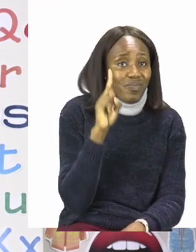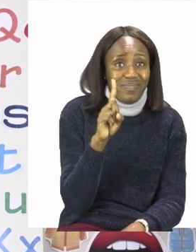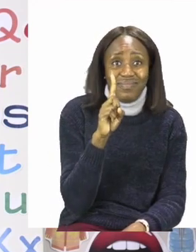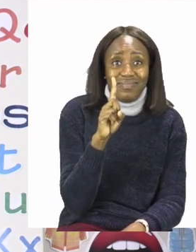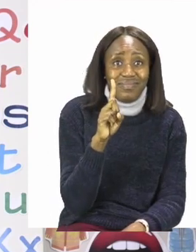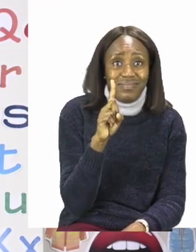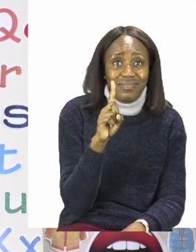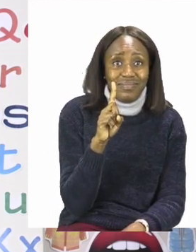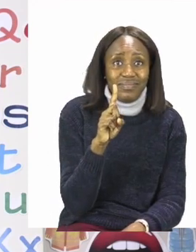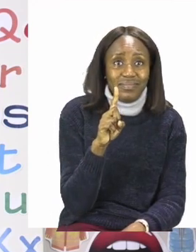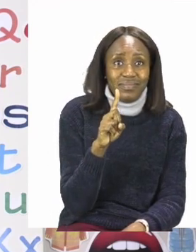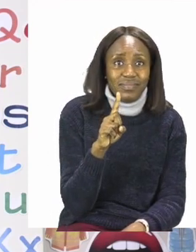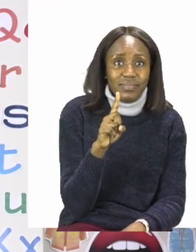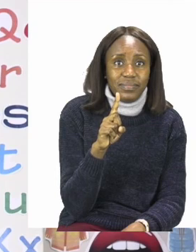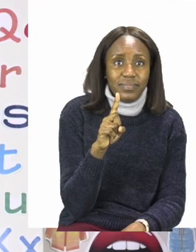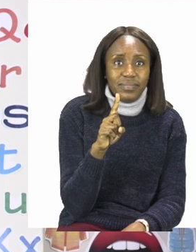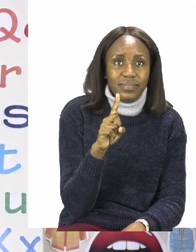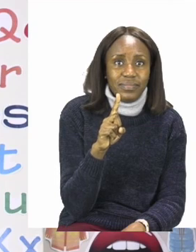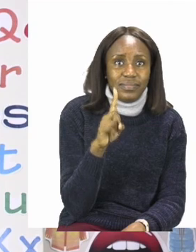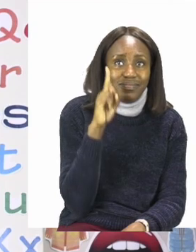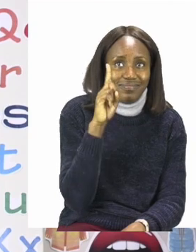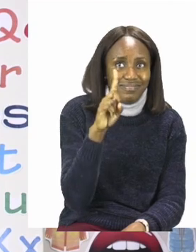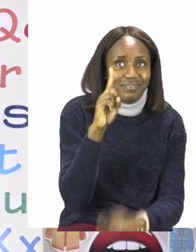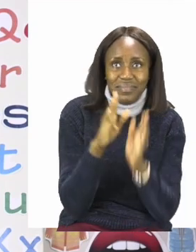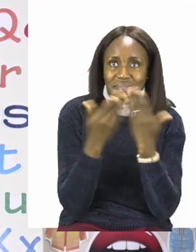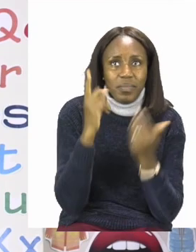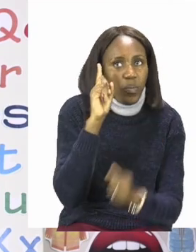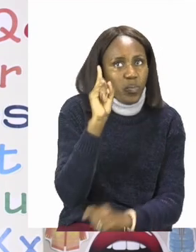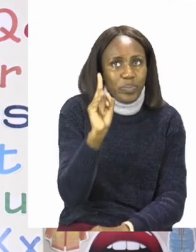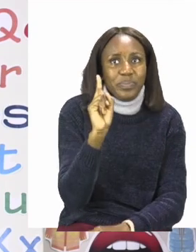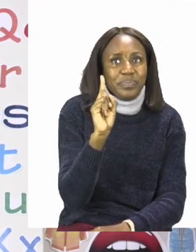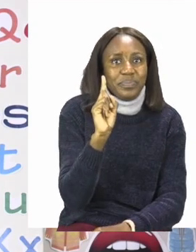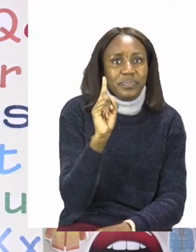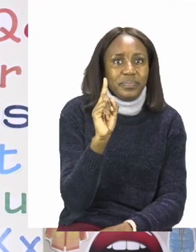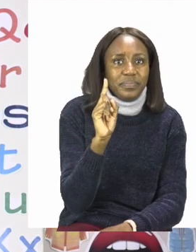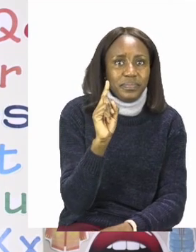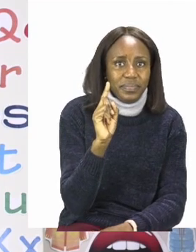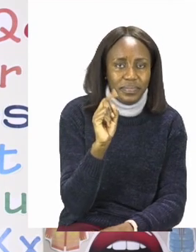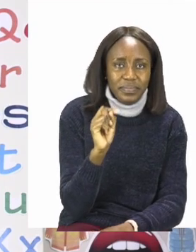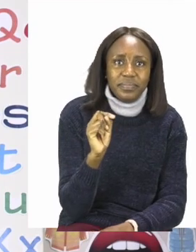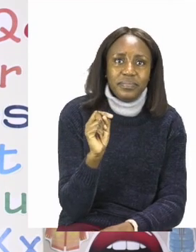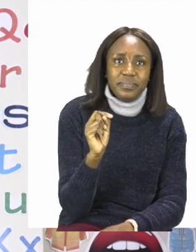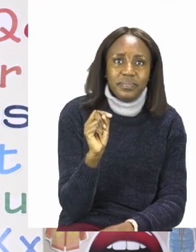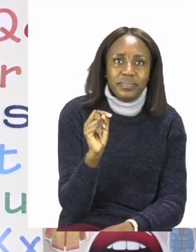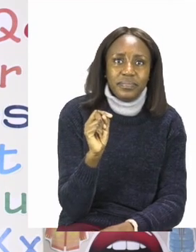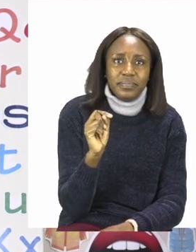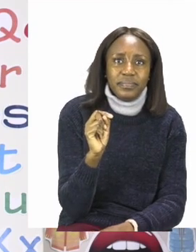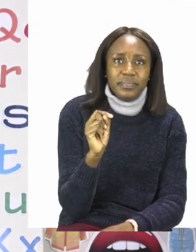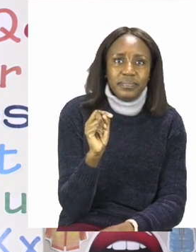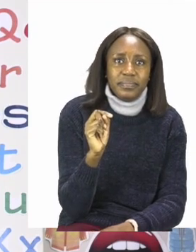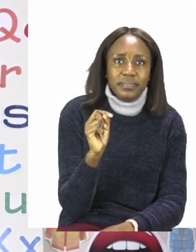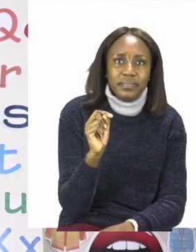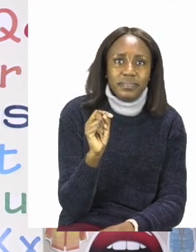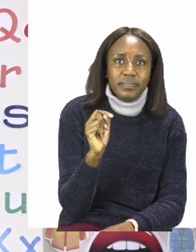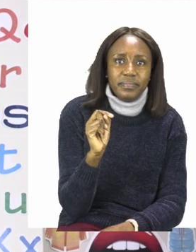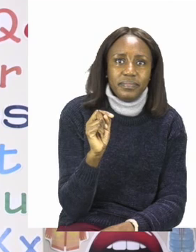one hand span for my book. That is the one that I'm going to write for the book.